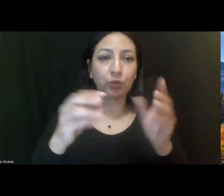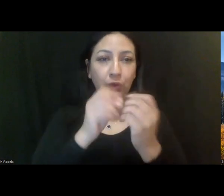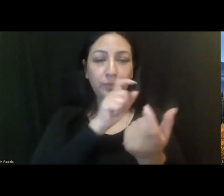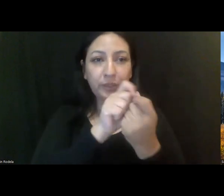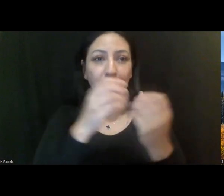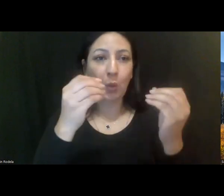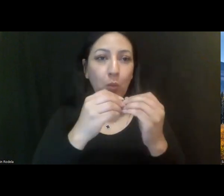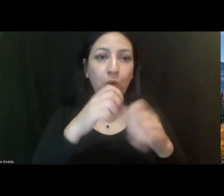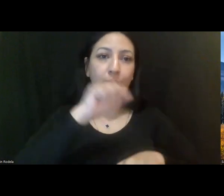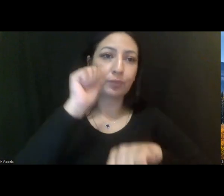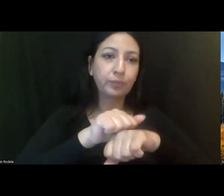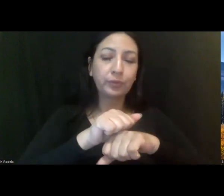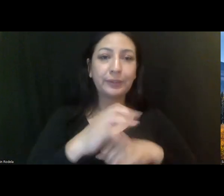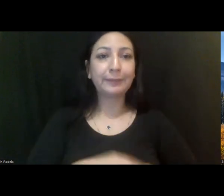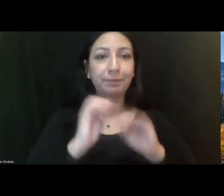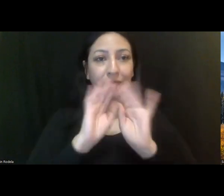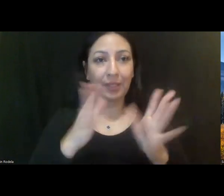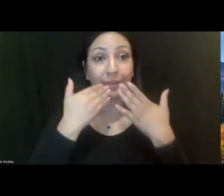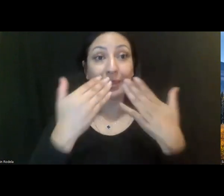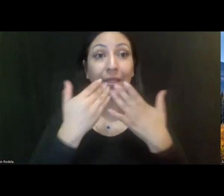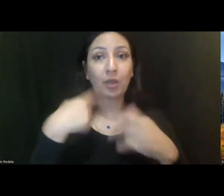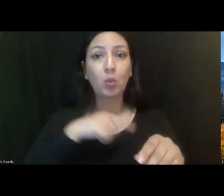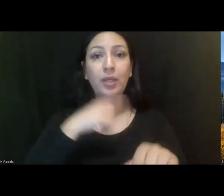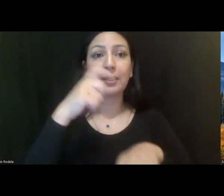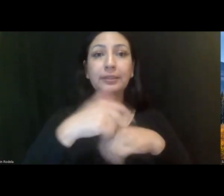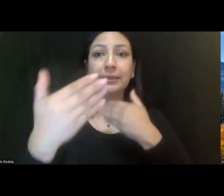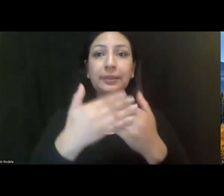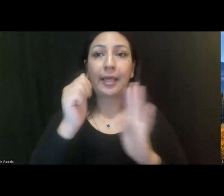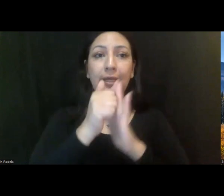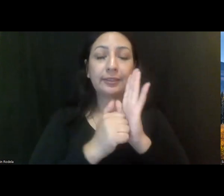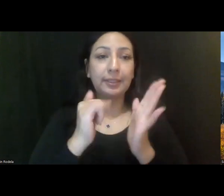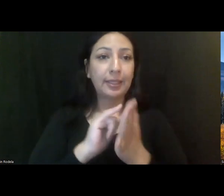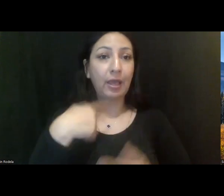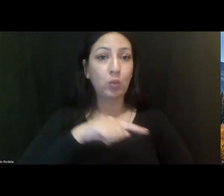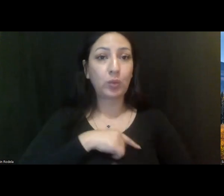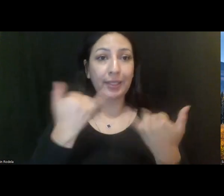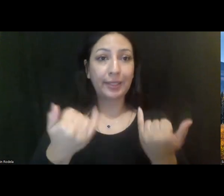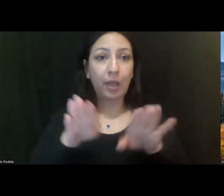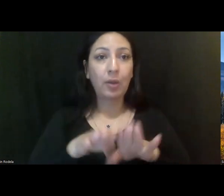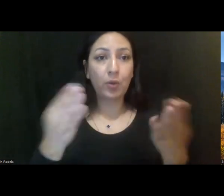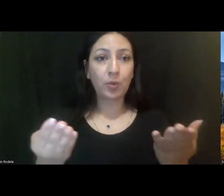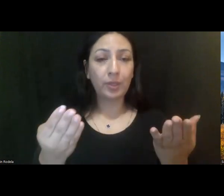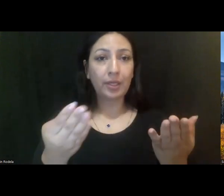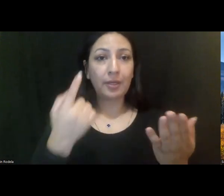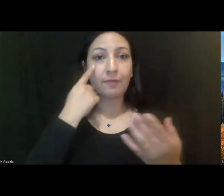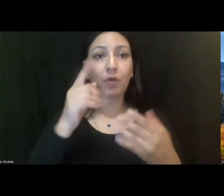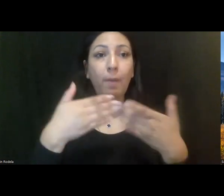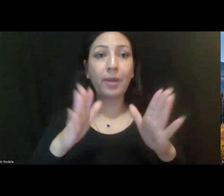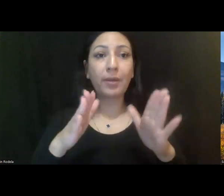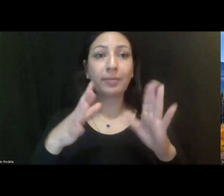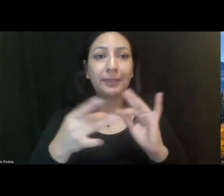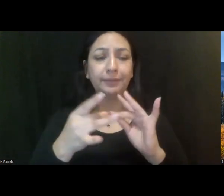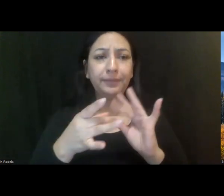and more concrete. So thank you all. We've reached the point in the agenda where we open up for public comment.